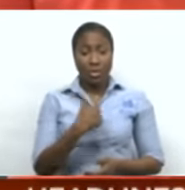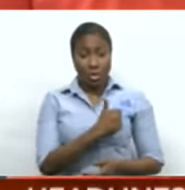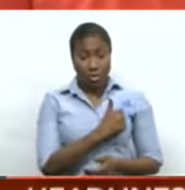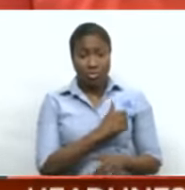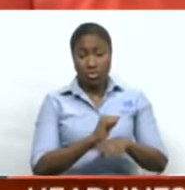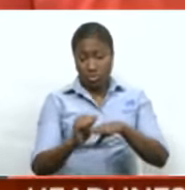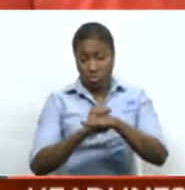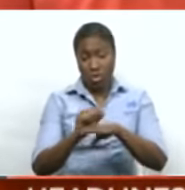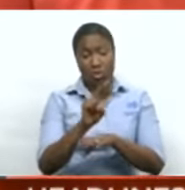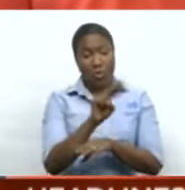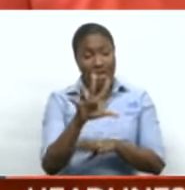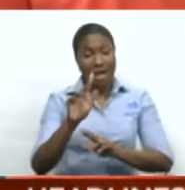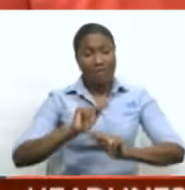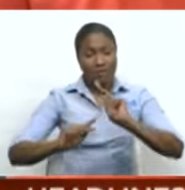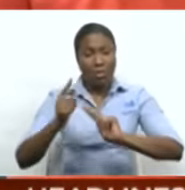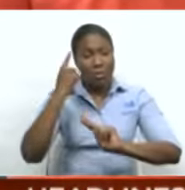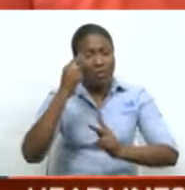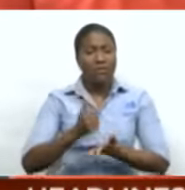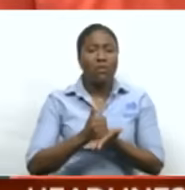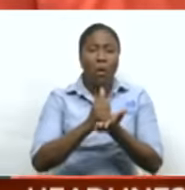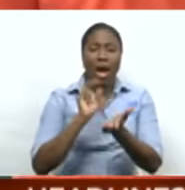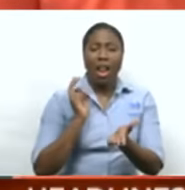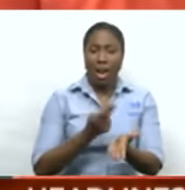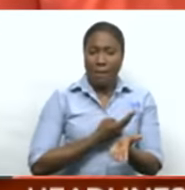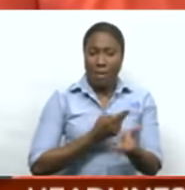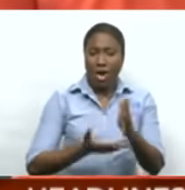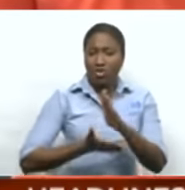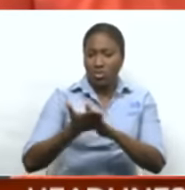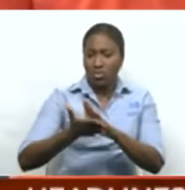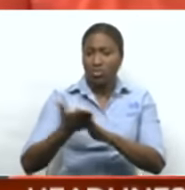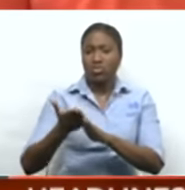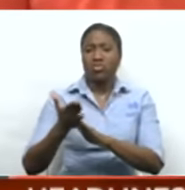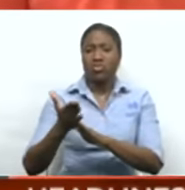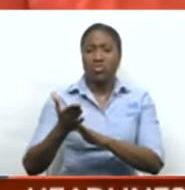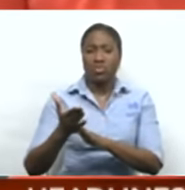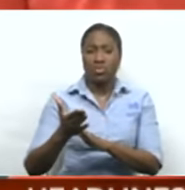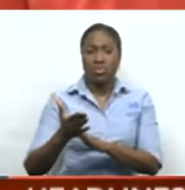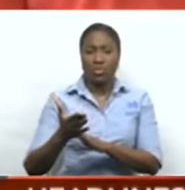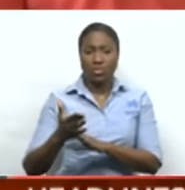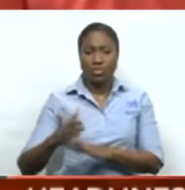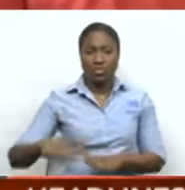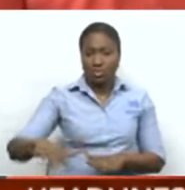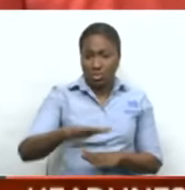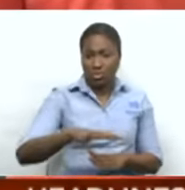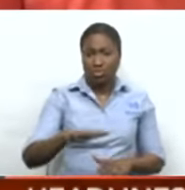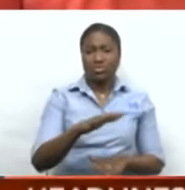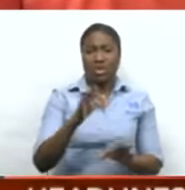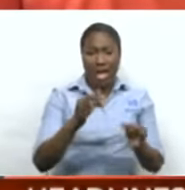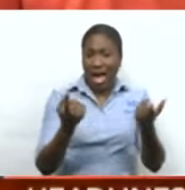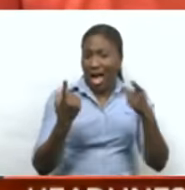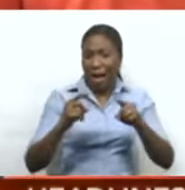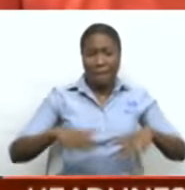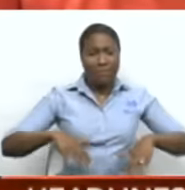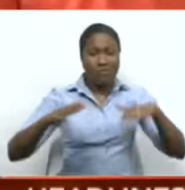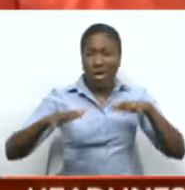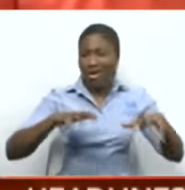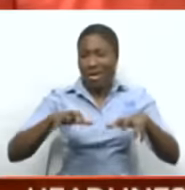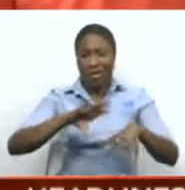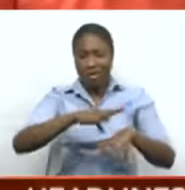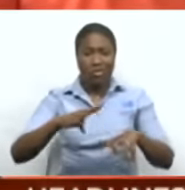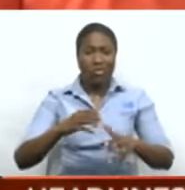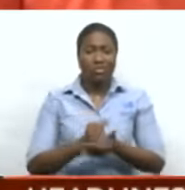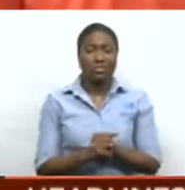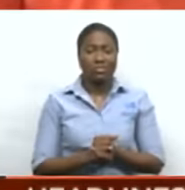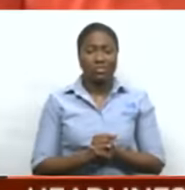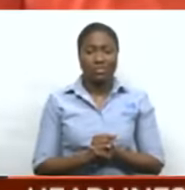to be able to assist us to operate the dinghies in flood episodes. As you might